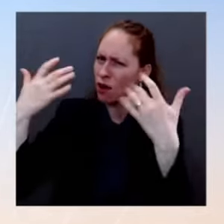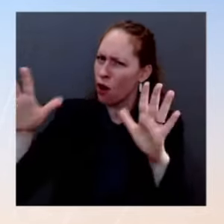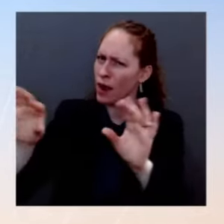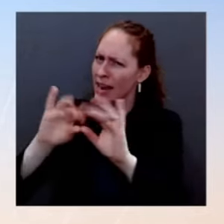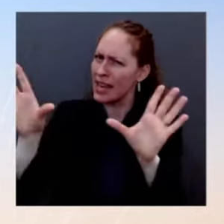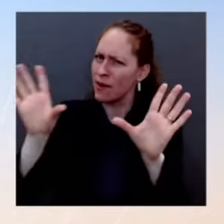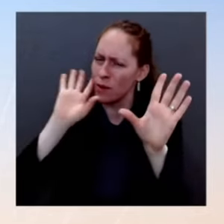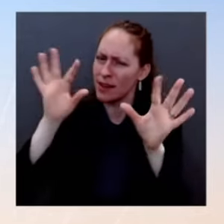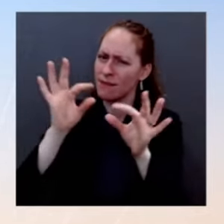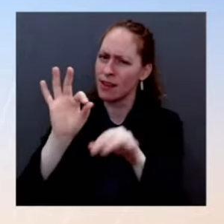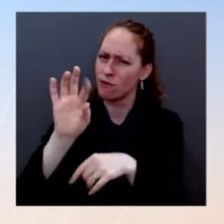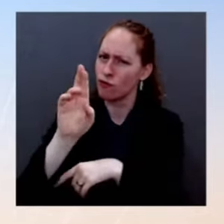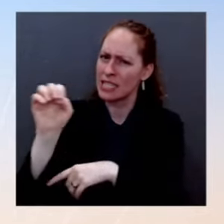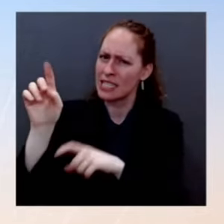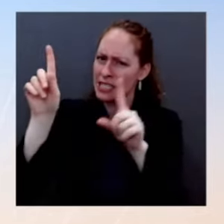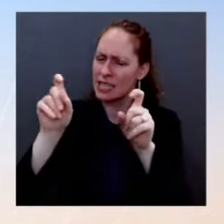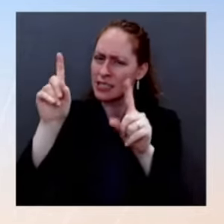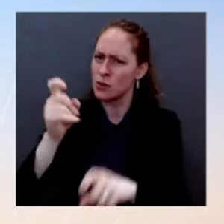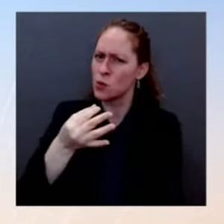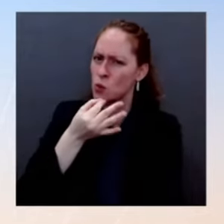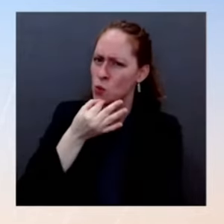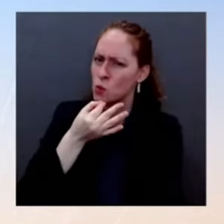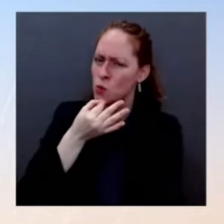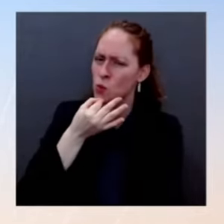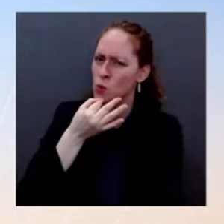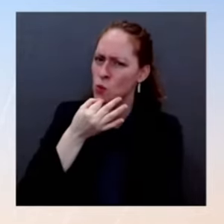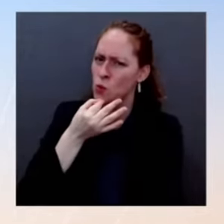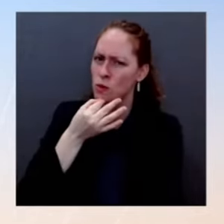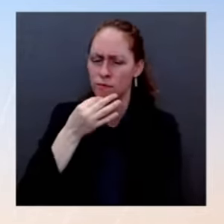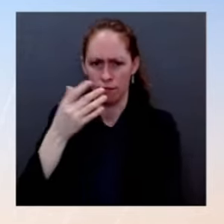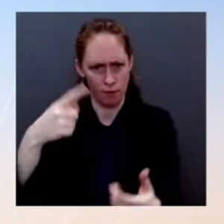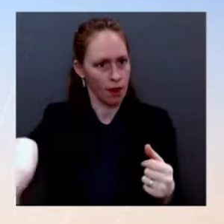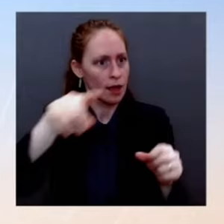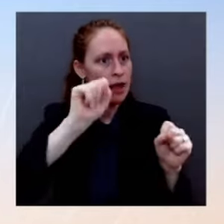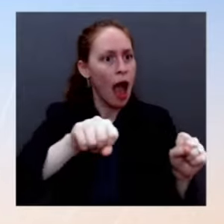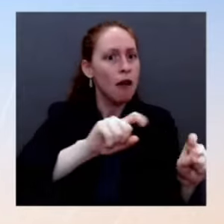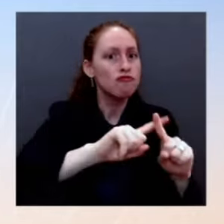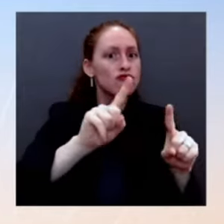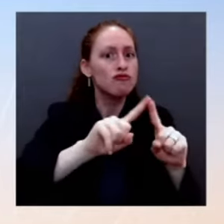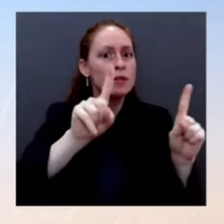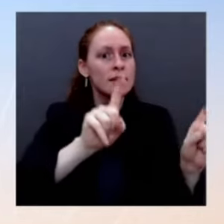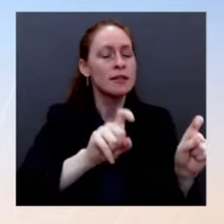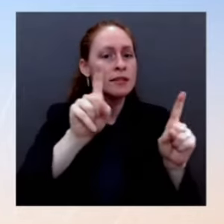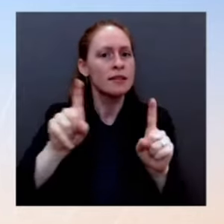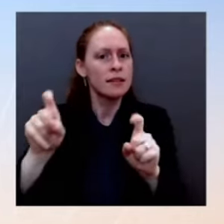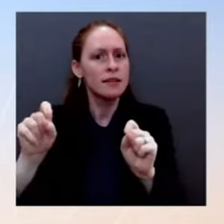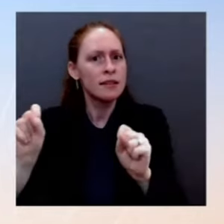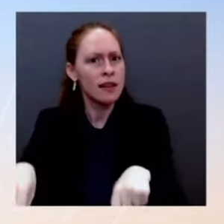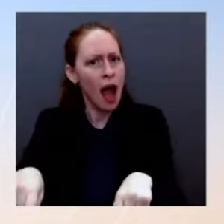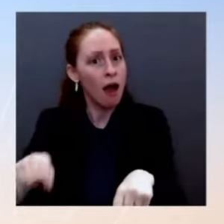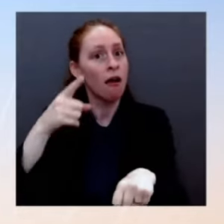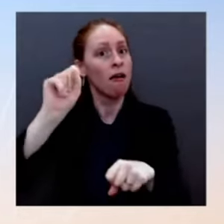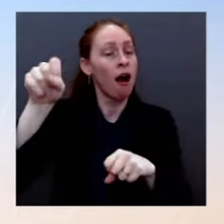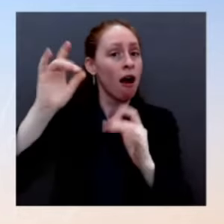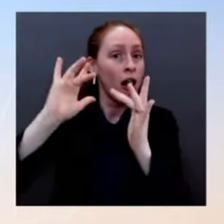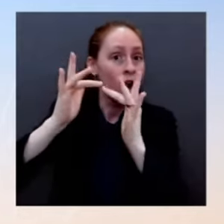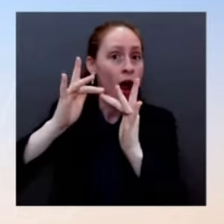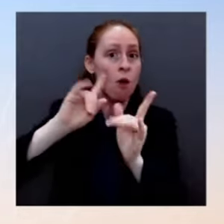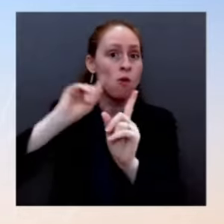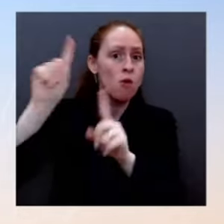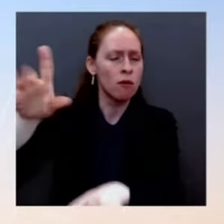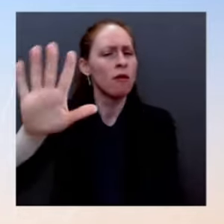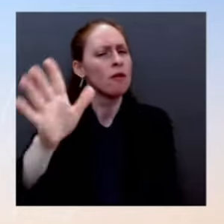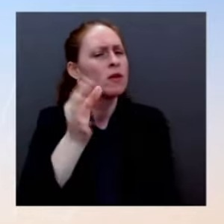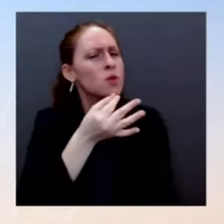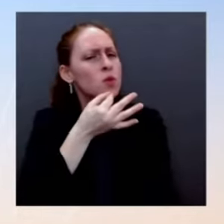There are a range of ways people can get tests online. Again, you'll know more about how you can be reimbursed for those tests from here. Go to different